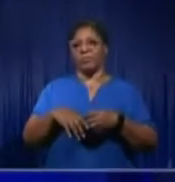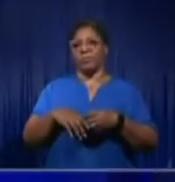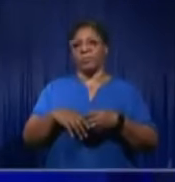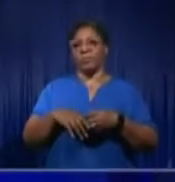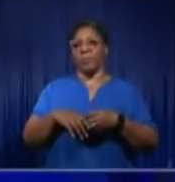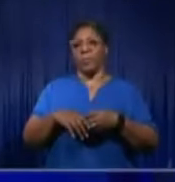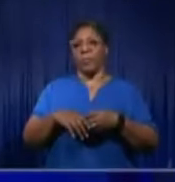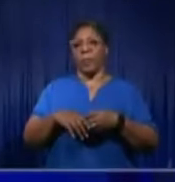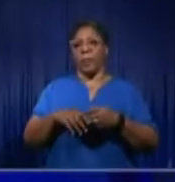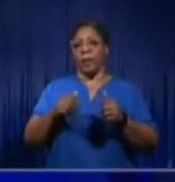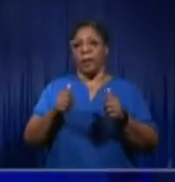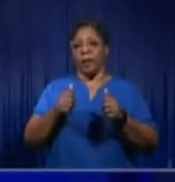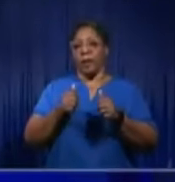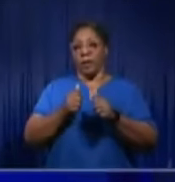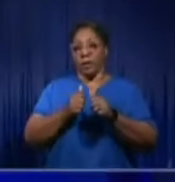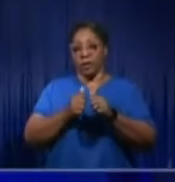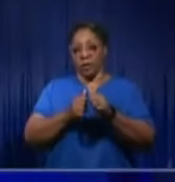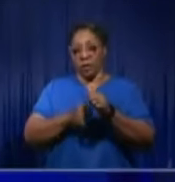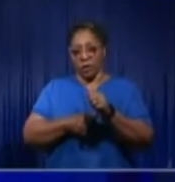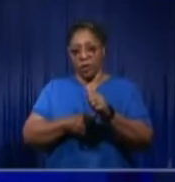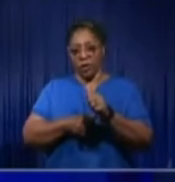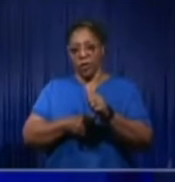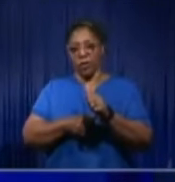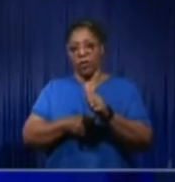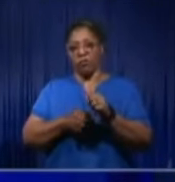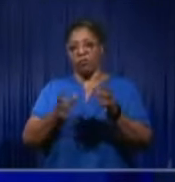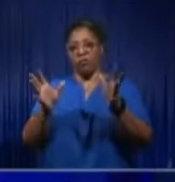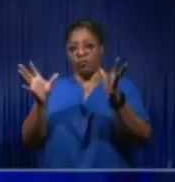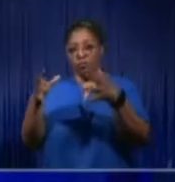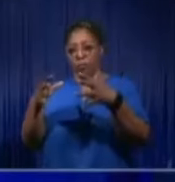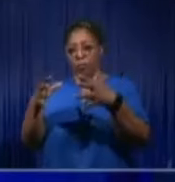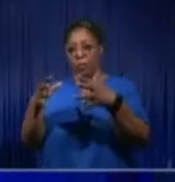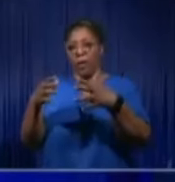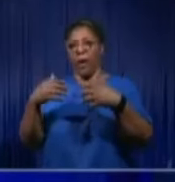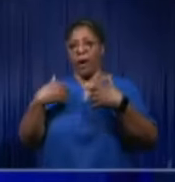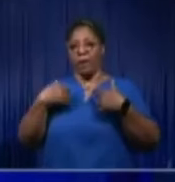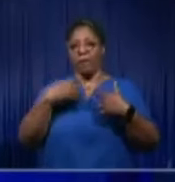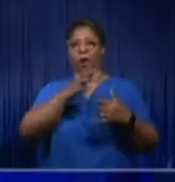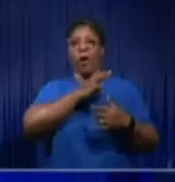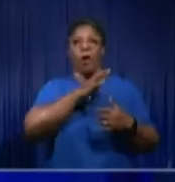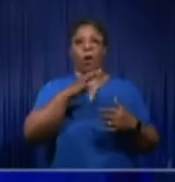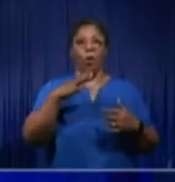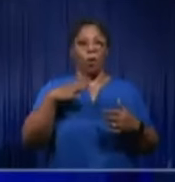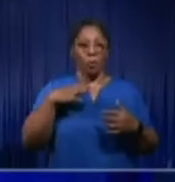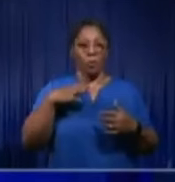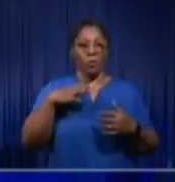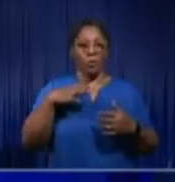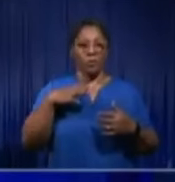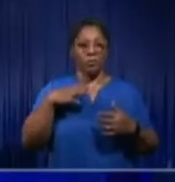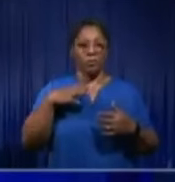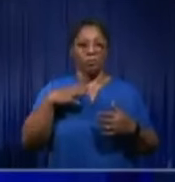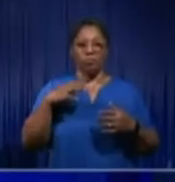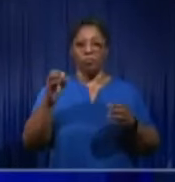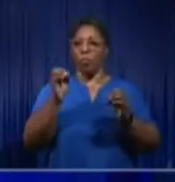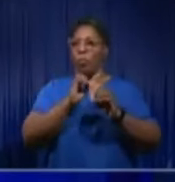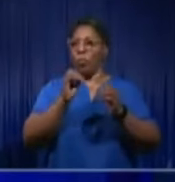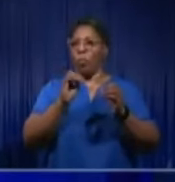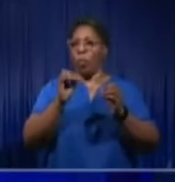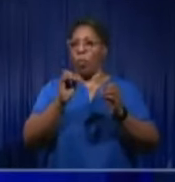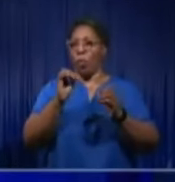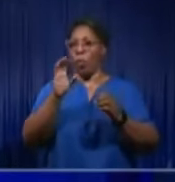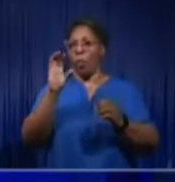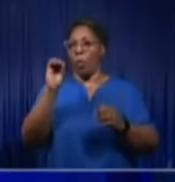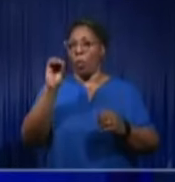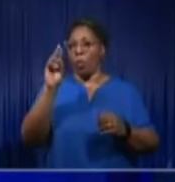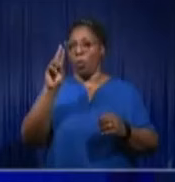has a procurement committee. No councillor chairs that